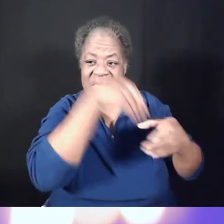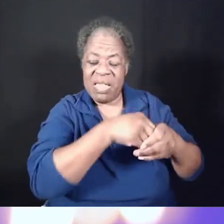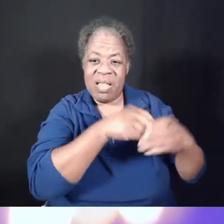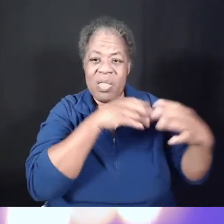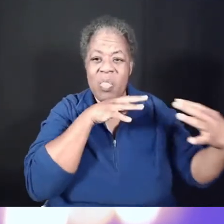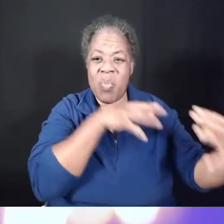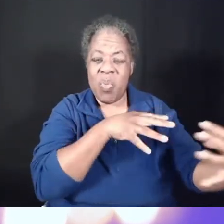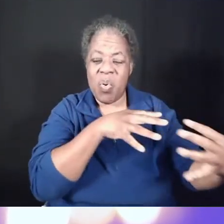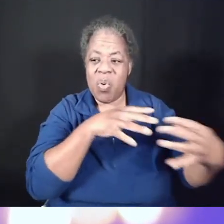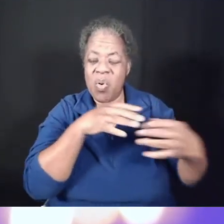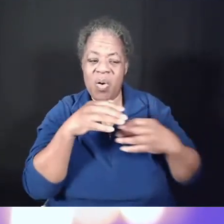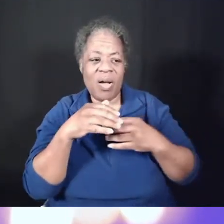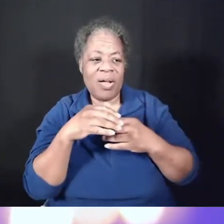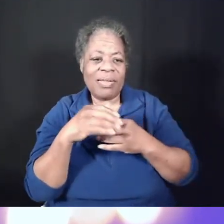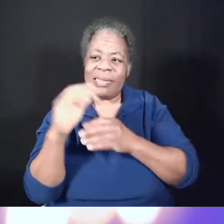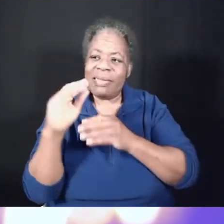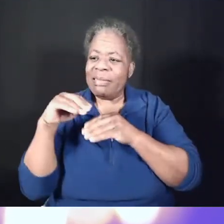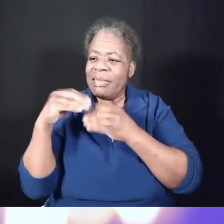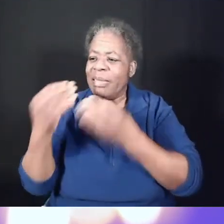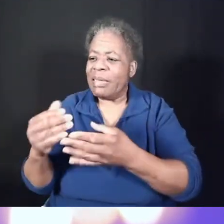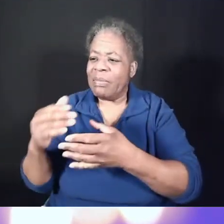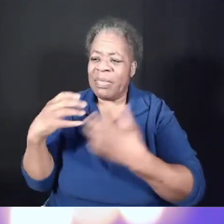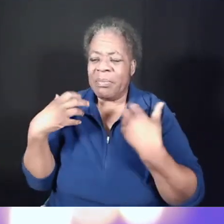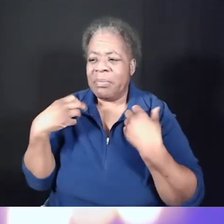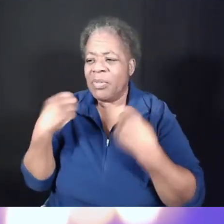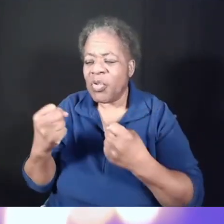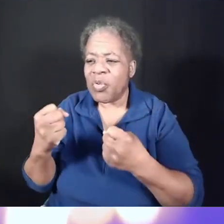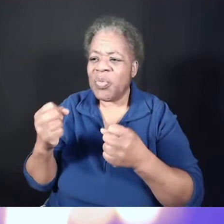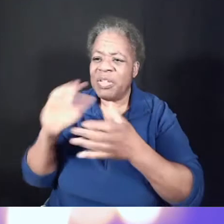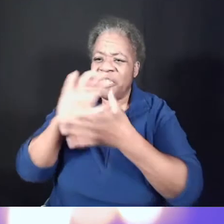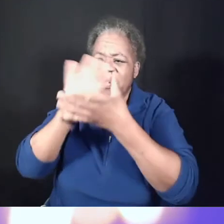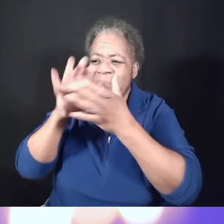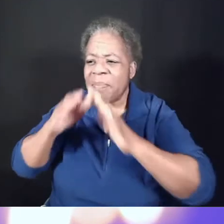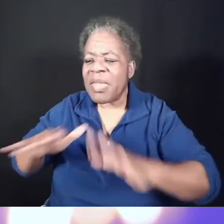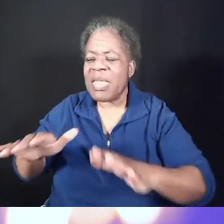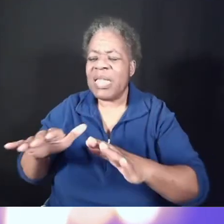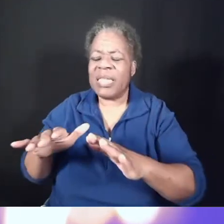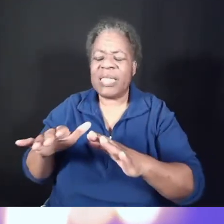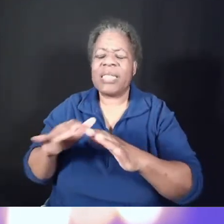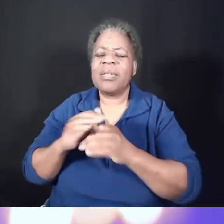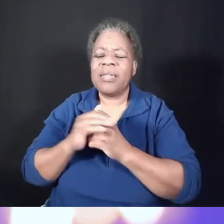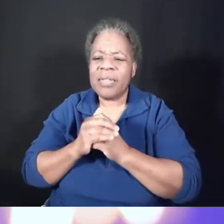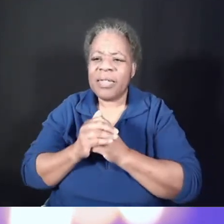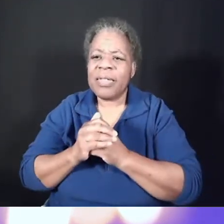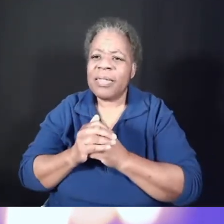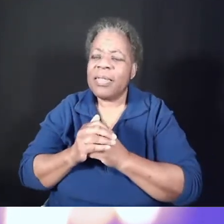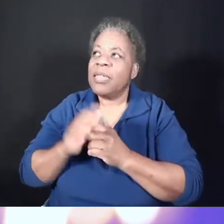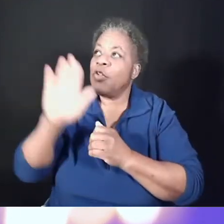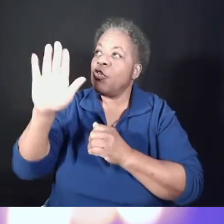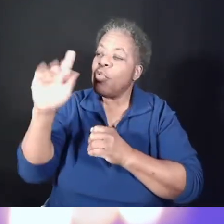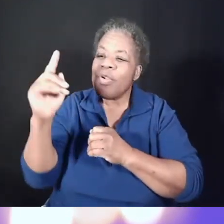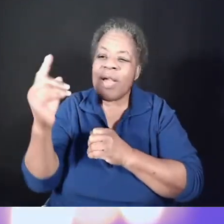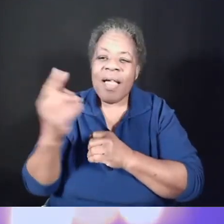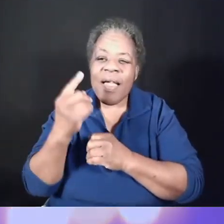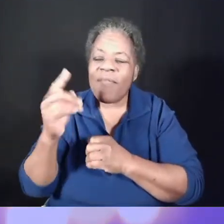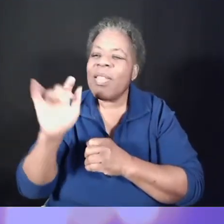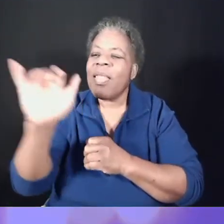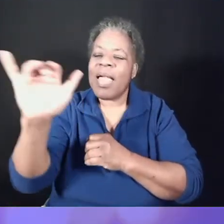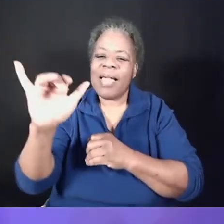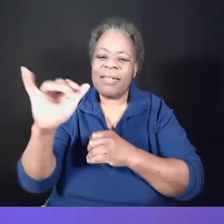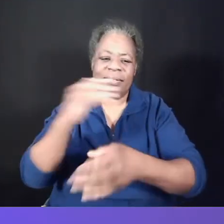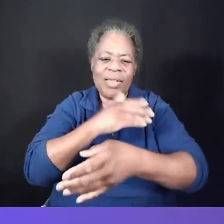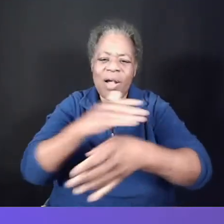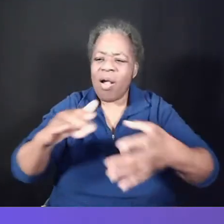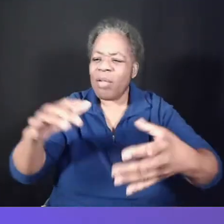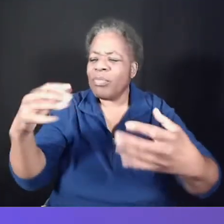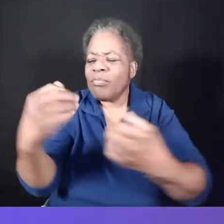supernatural peace, and discernment in their decisions and uncertainty. May your everlasting arms hold them in this time of great